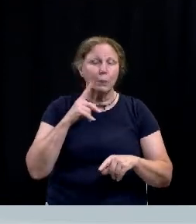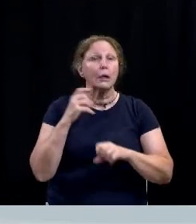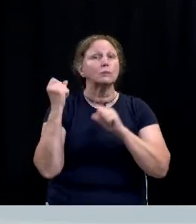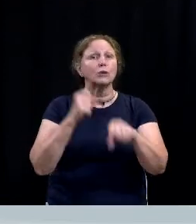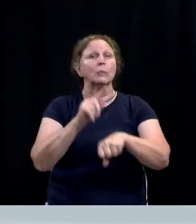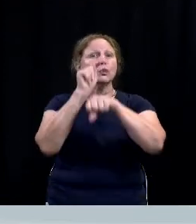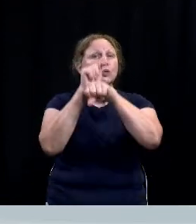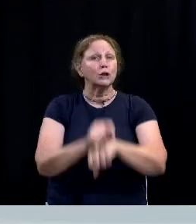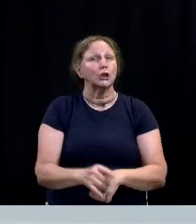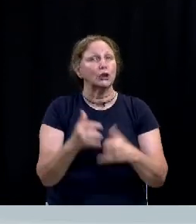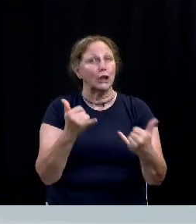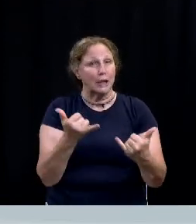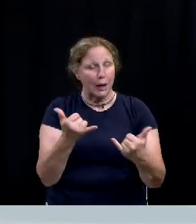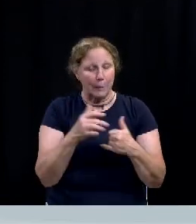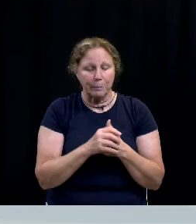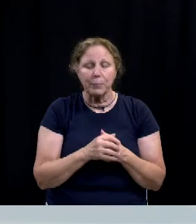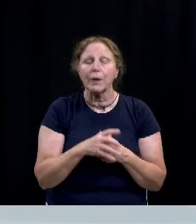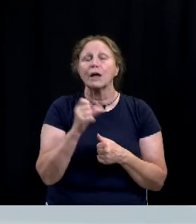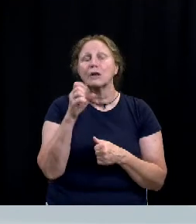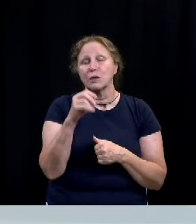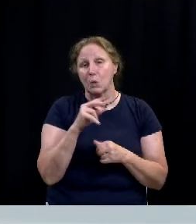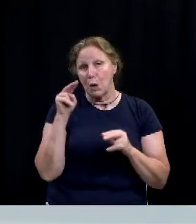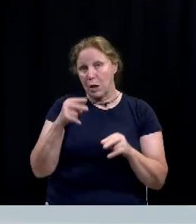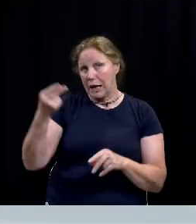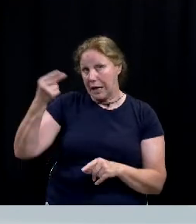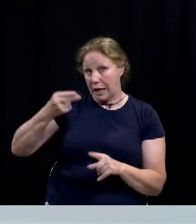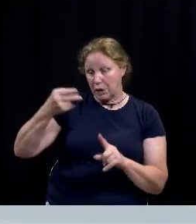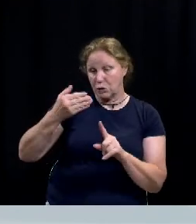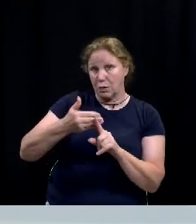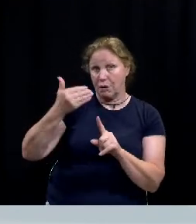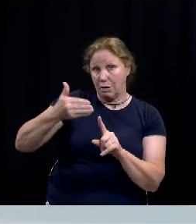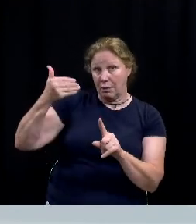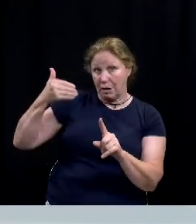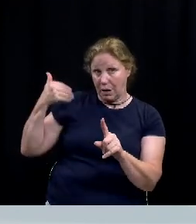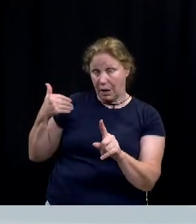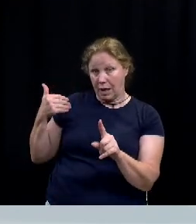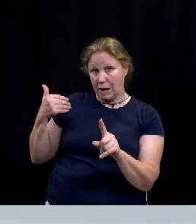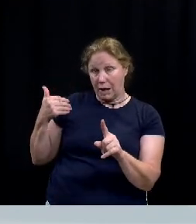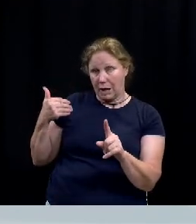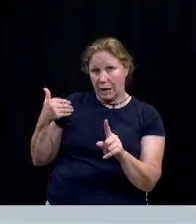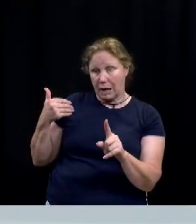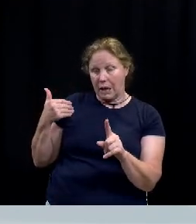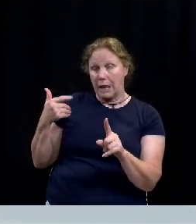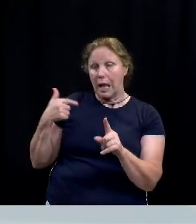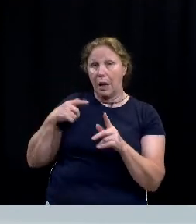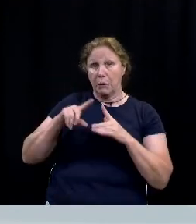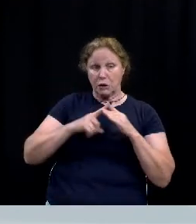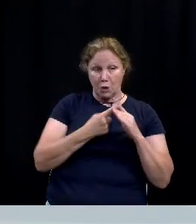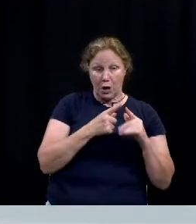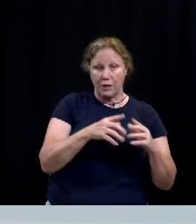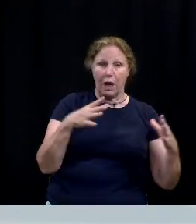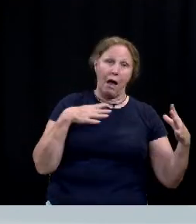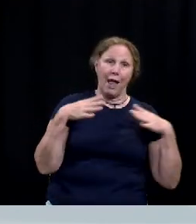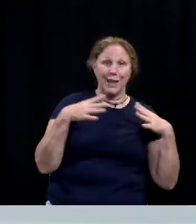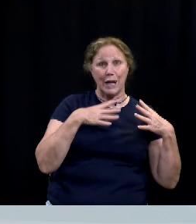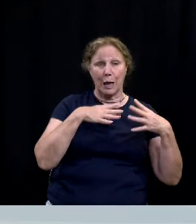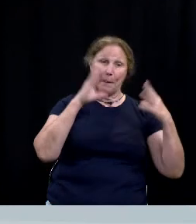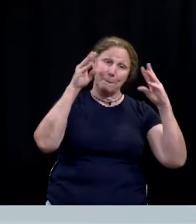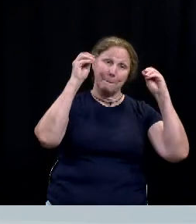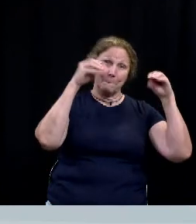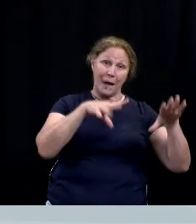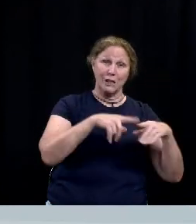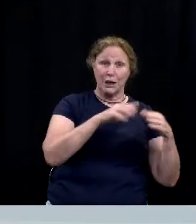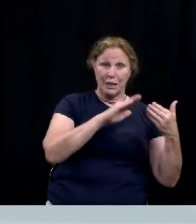tradition for downtown so we're going to look at the history of waco wonderland today um how we've created the holiday magic in downtown waco